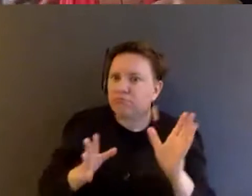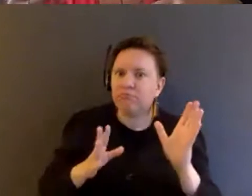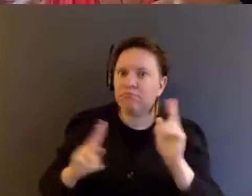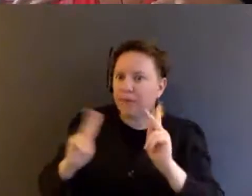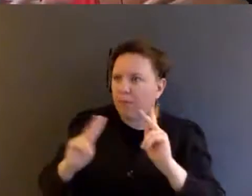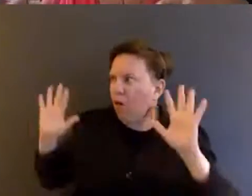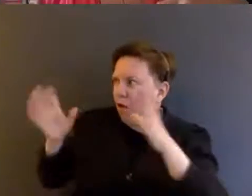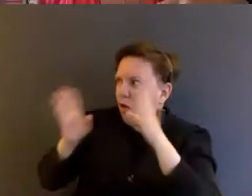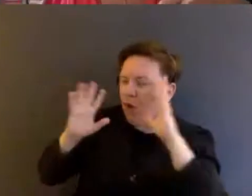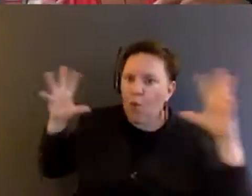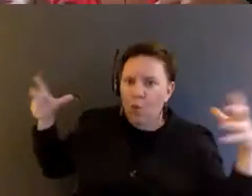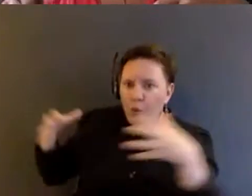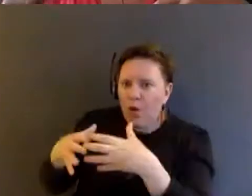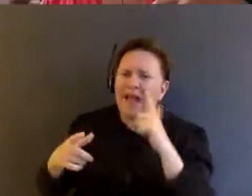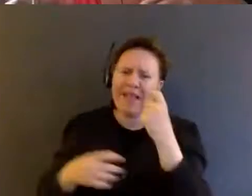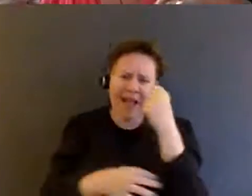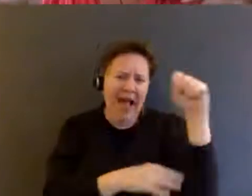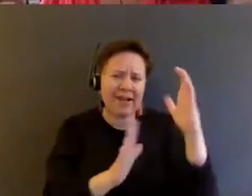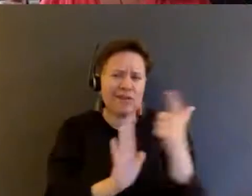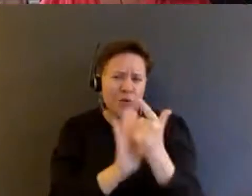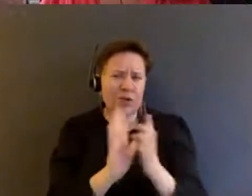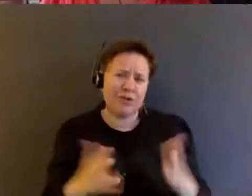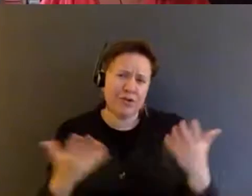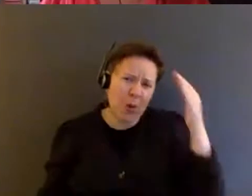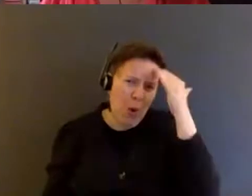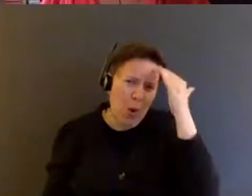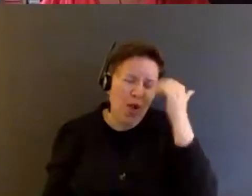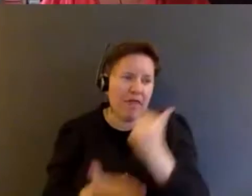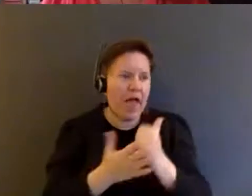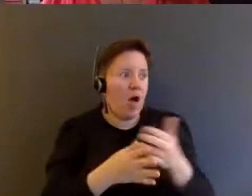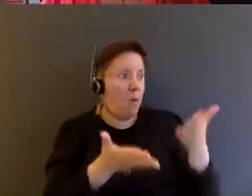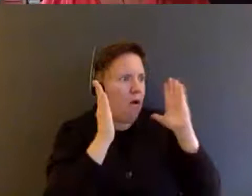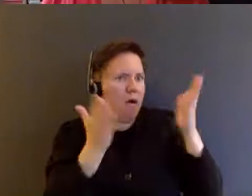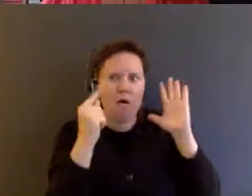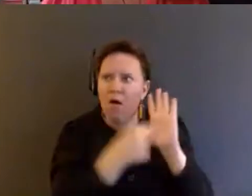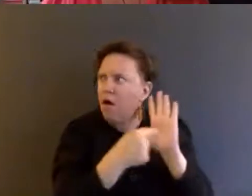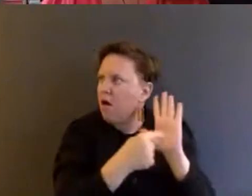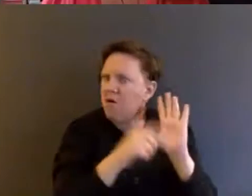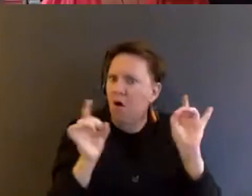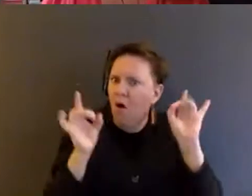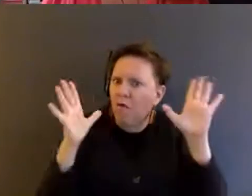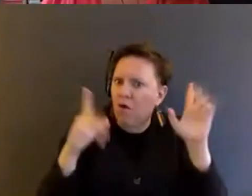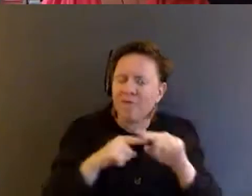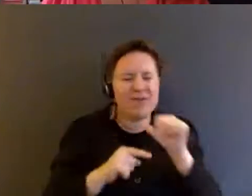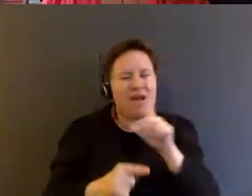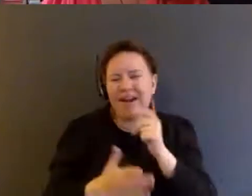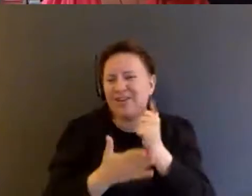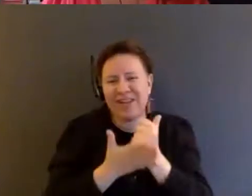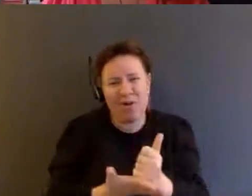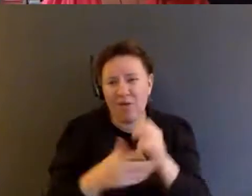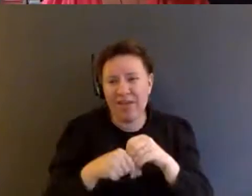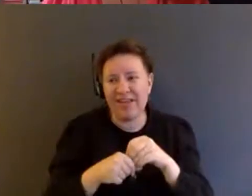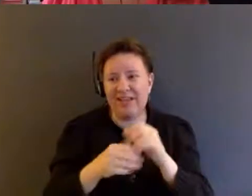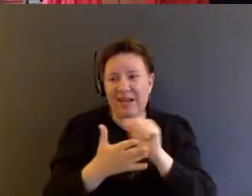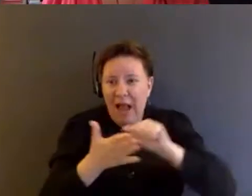I think activist lawyers, of course, know this, they're very helpful in mobilizing people, but they're not actually helpful in abolition.